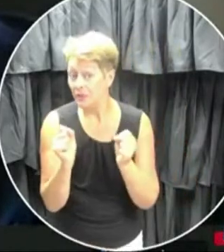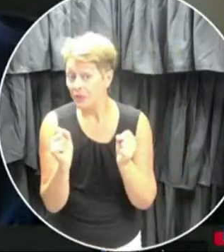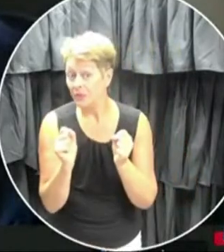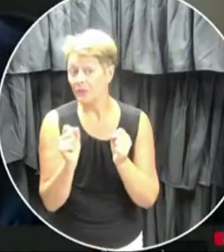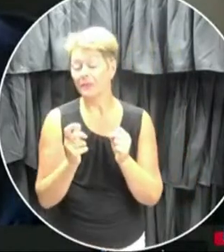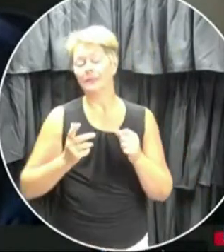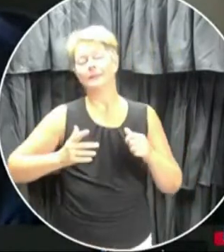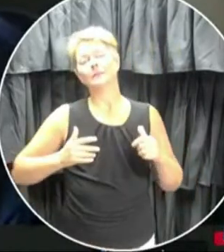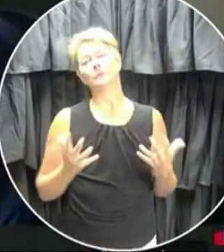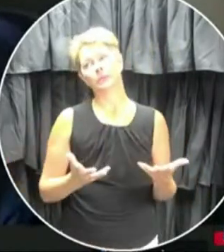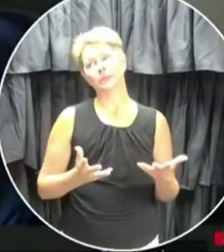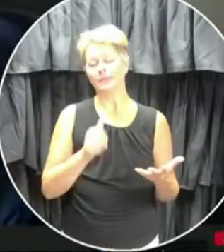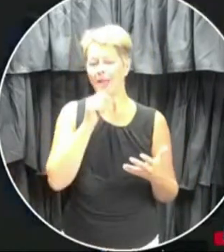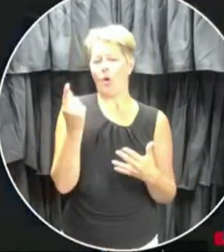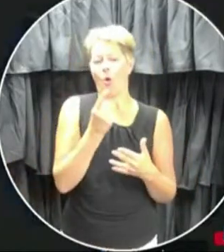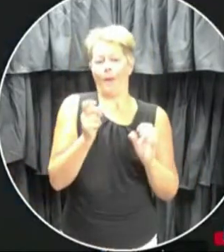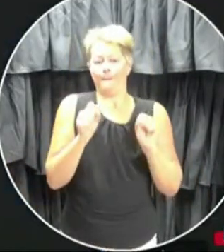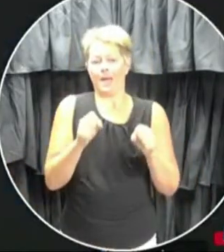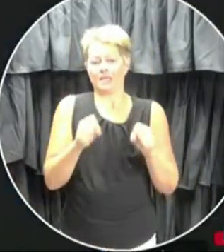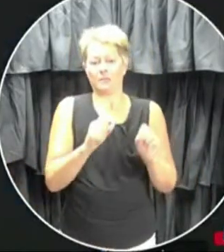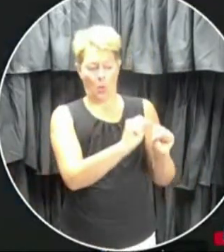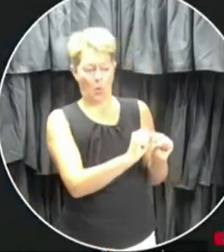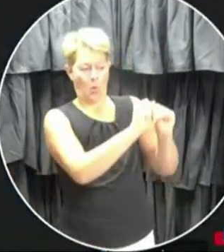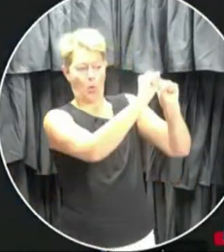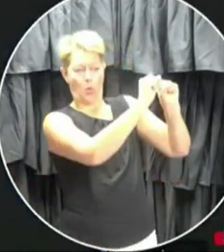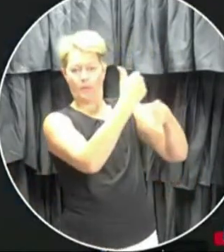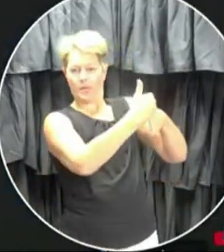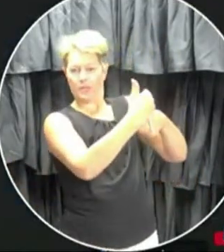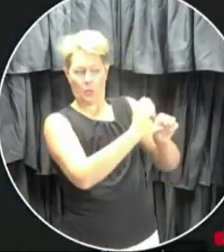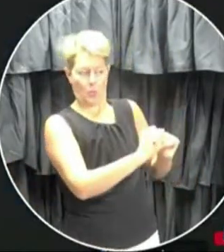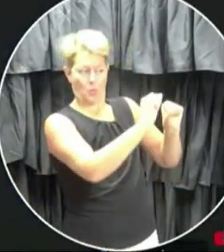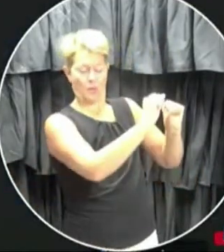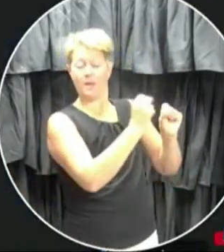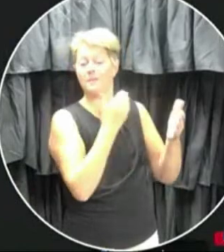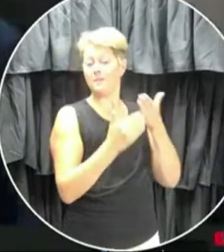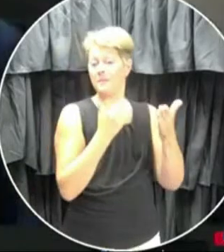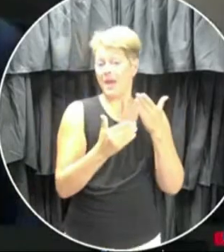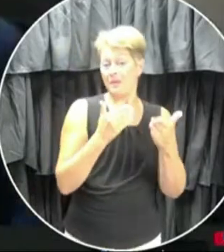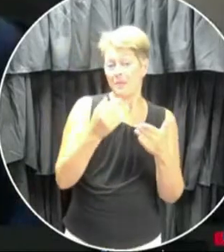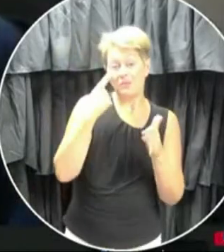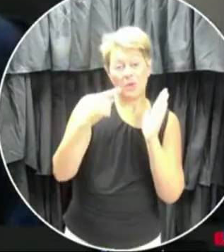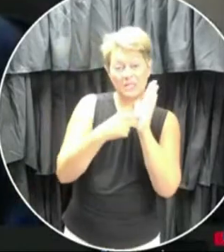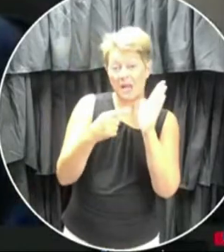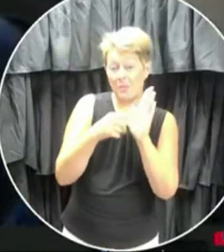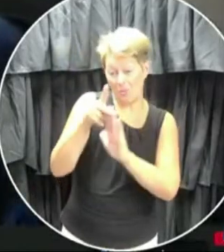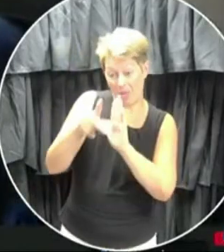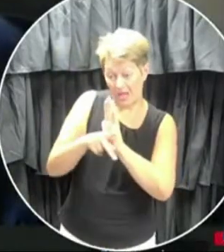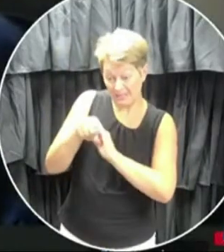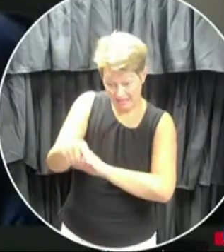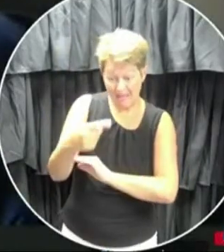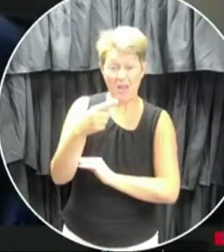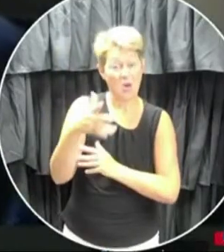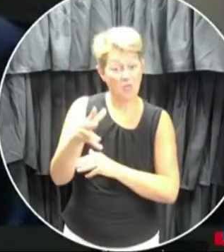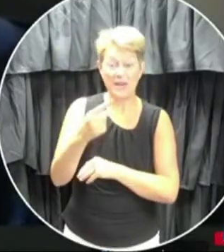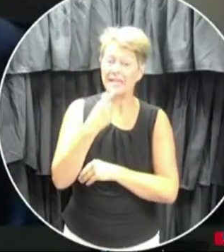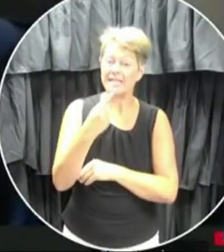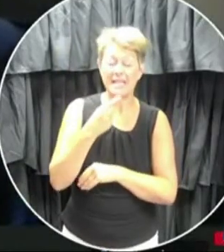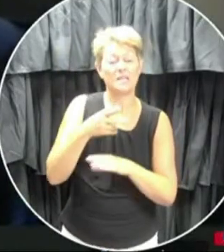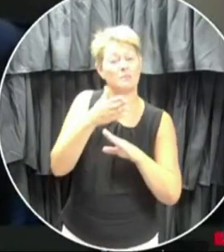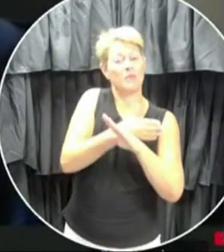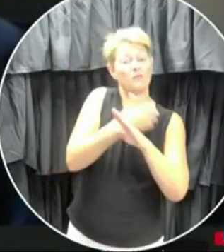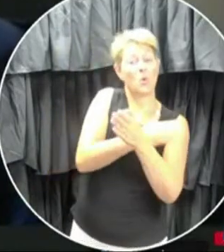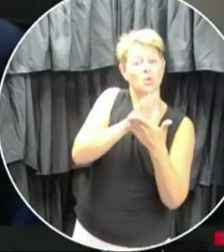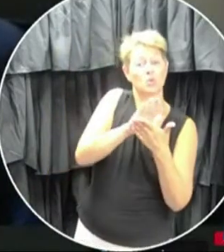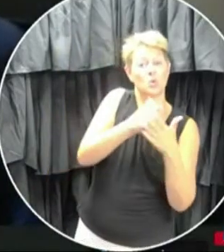it's, it's not always possible, but even at certain times during the day, as I said, in the policy, it's even pre classes starting